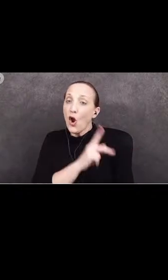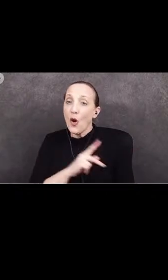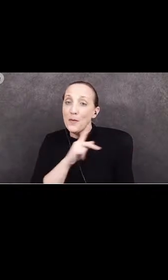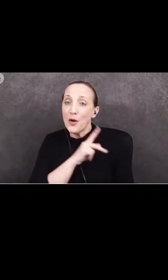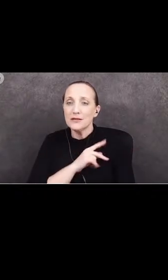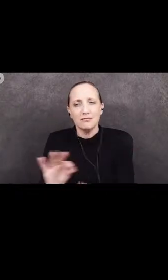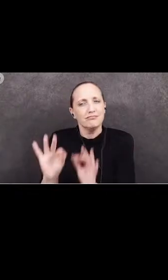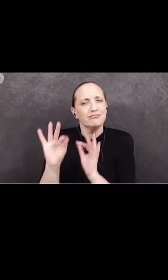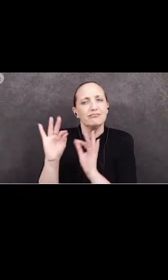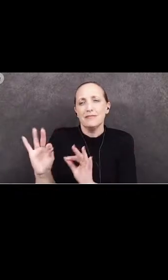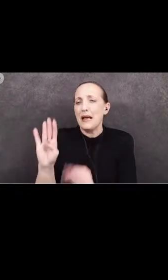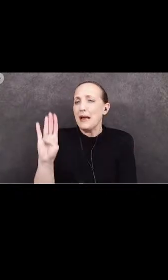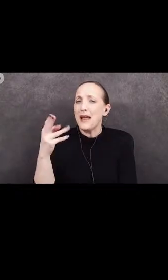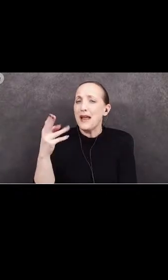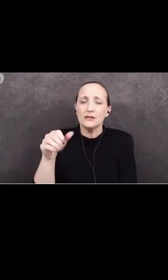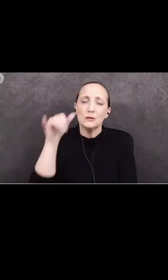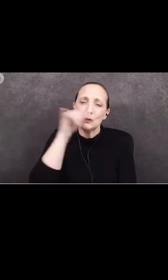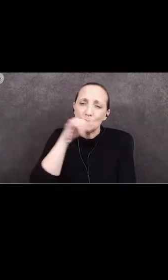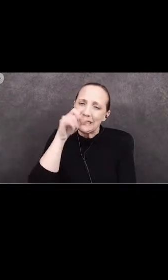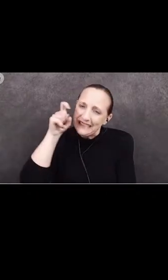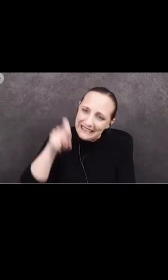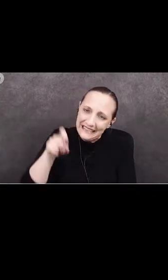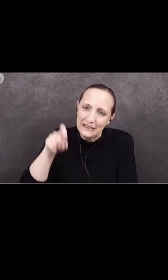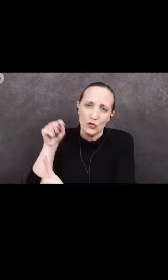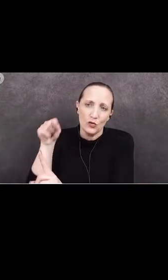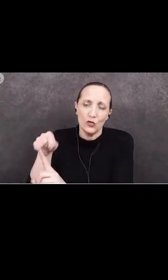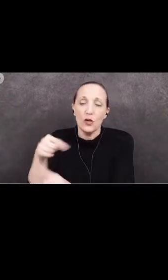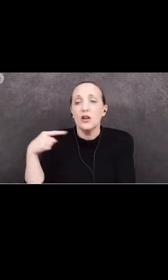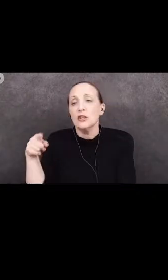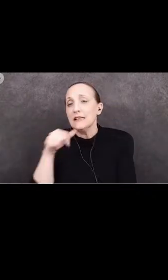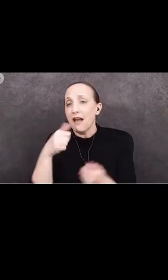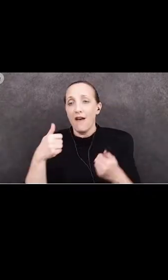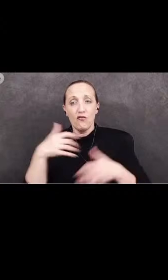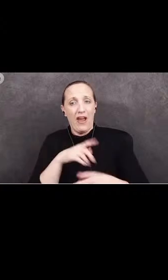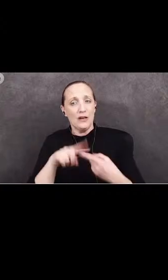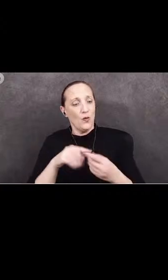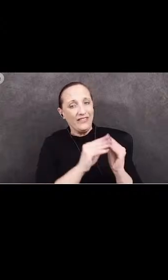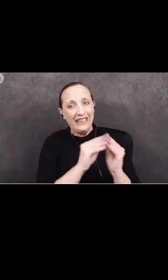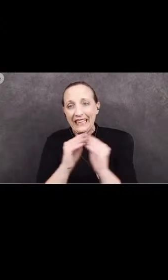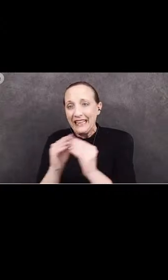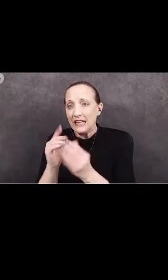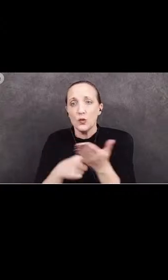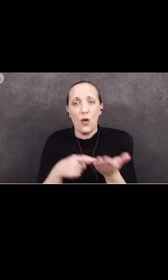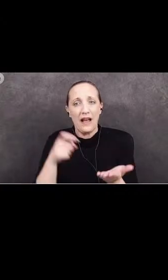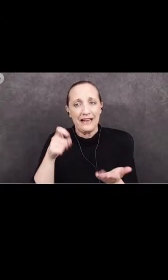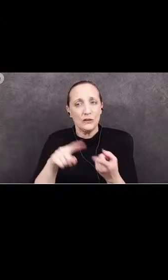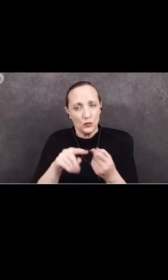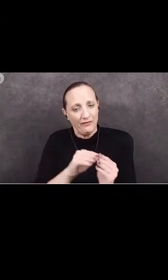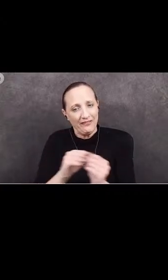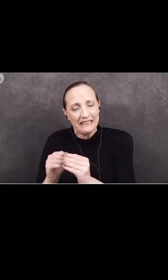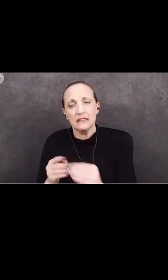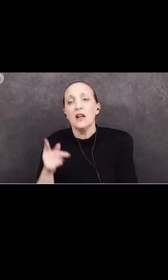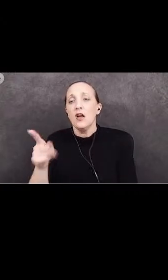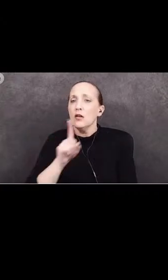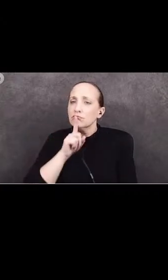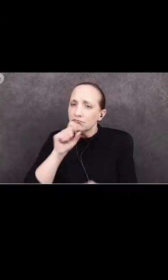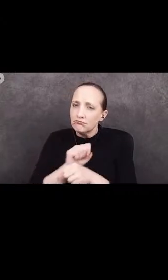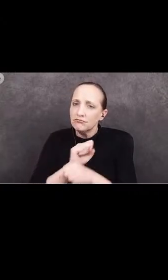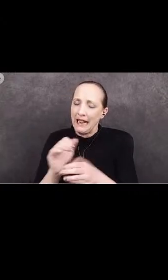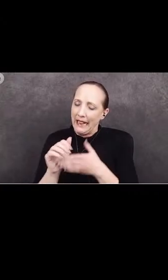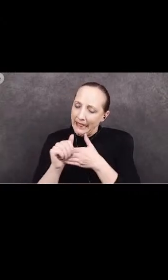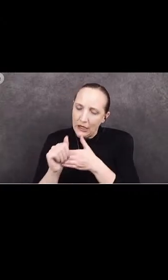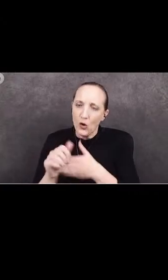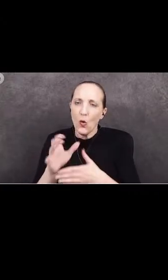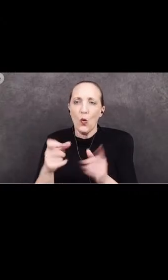VHS desperately needs. She is not afraid to fix what needs fixing. She is a true leader who can take on resistant figures